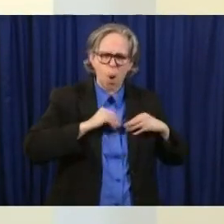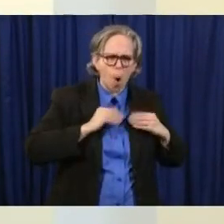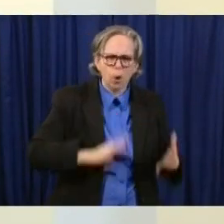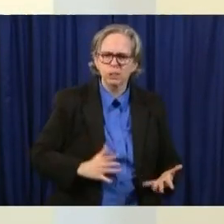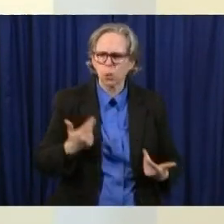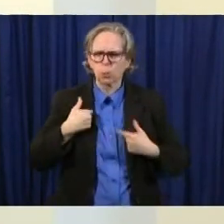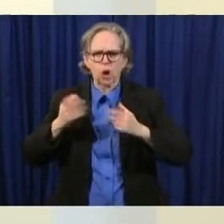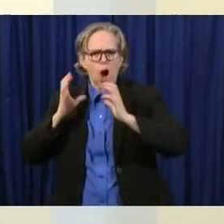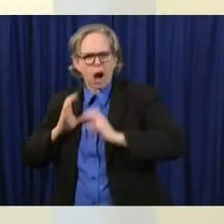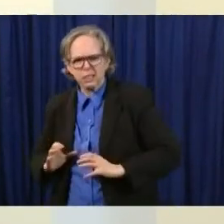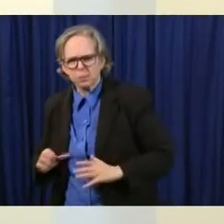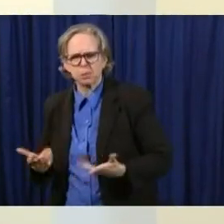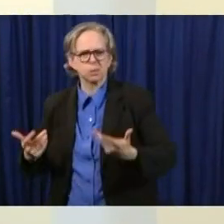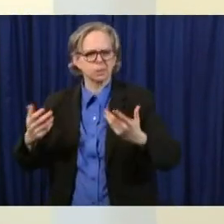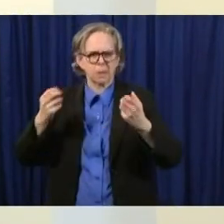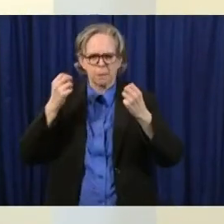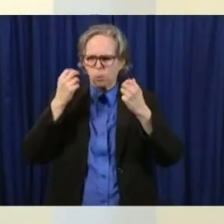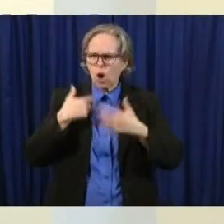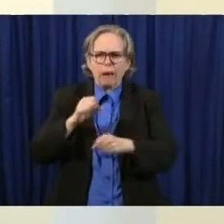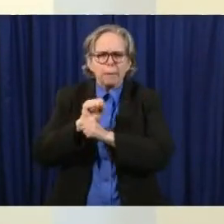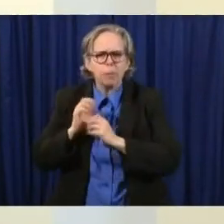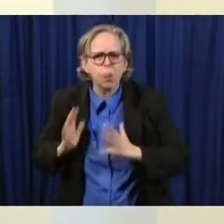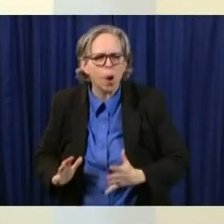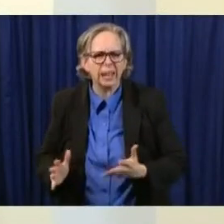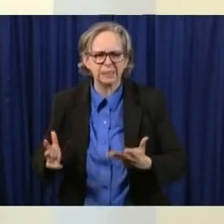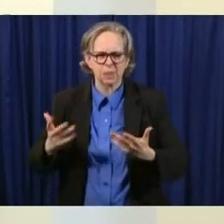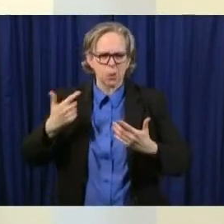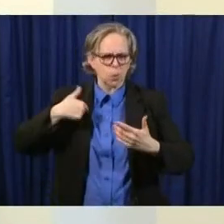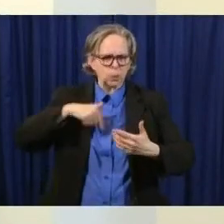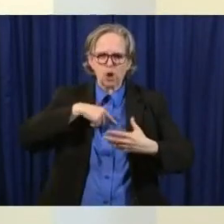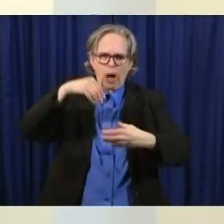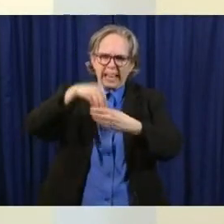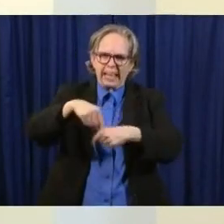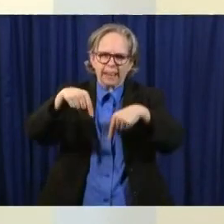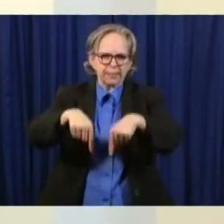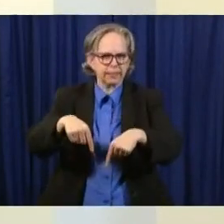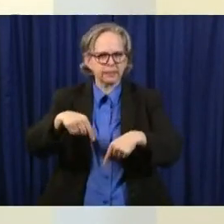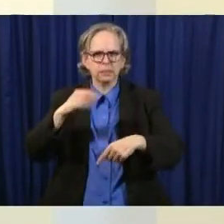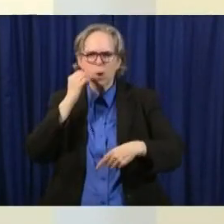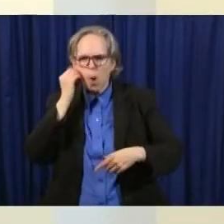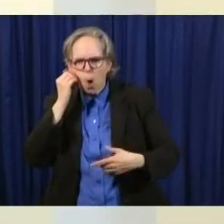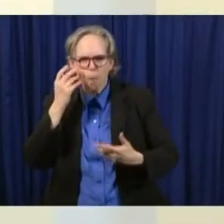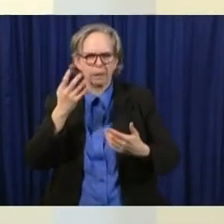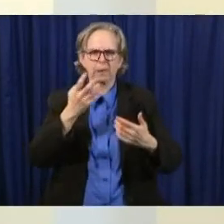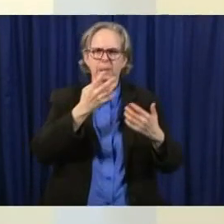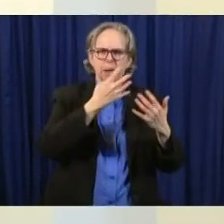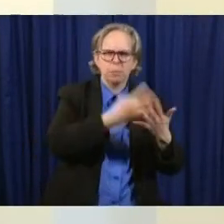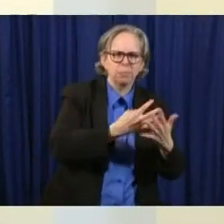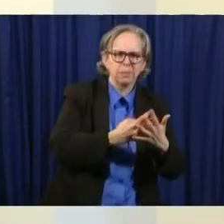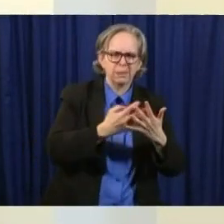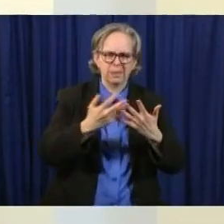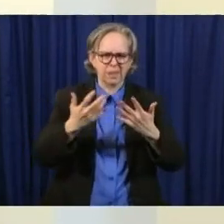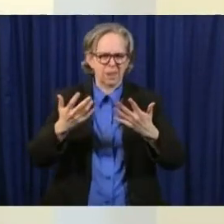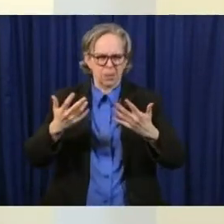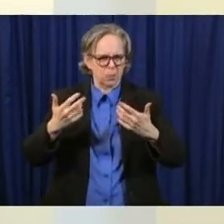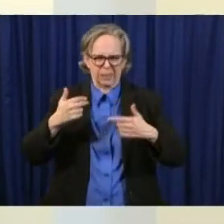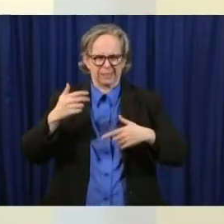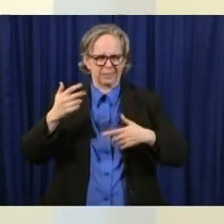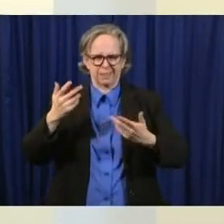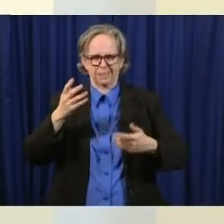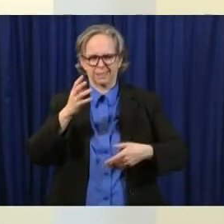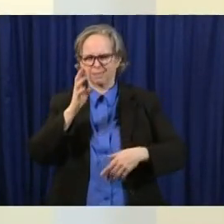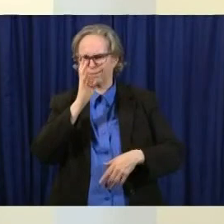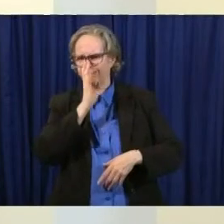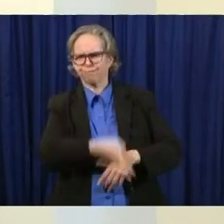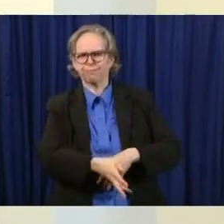we're in the nursing home and we're the workers there and we're in the prison and we're the workers there this this we cannot accept leaving